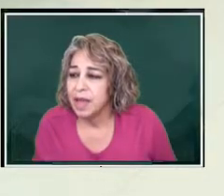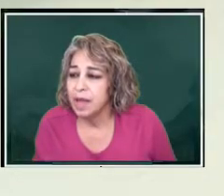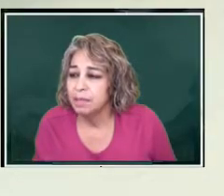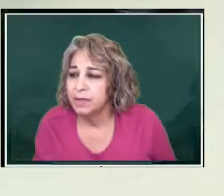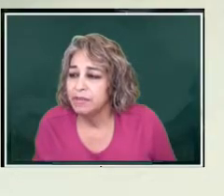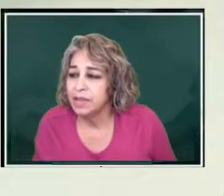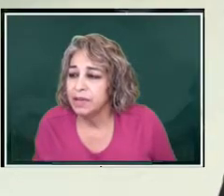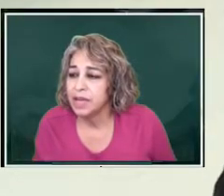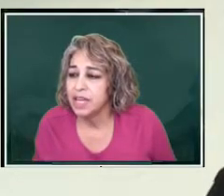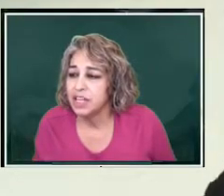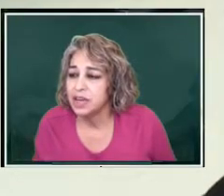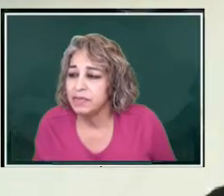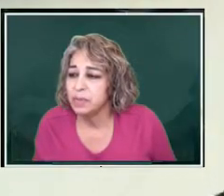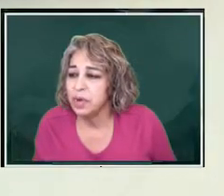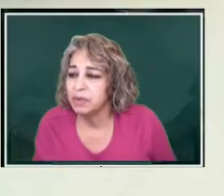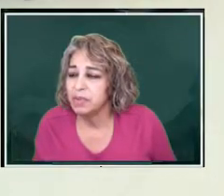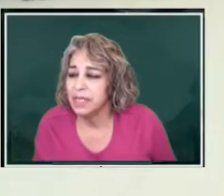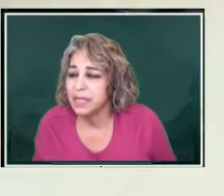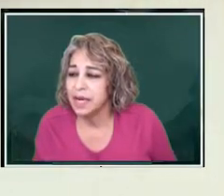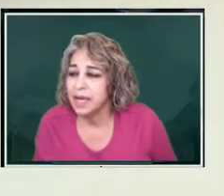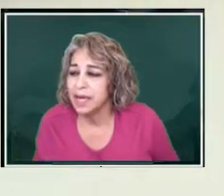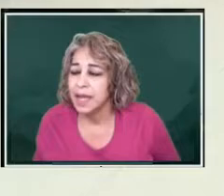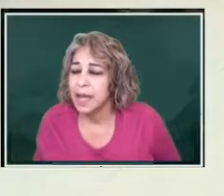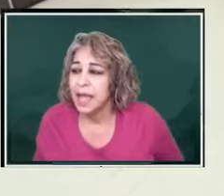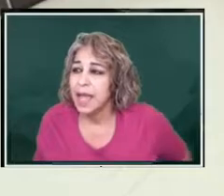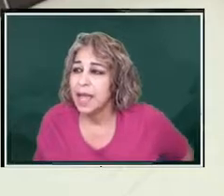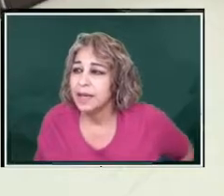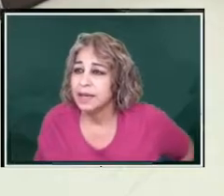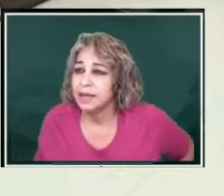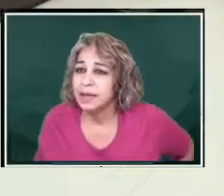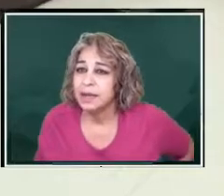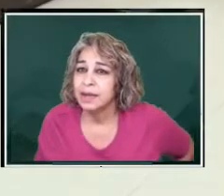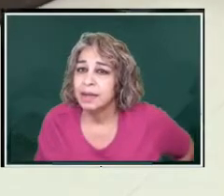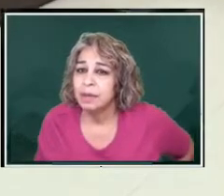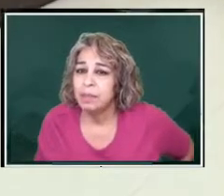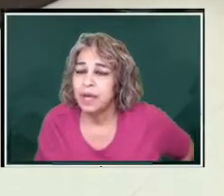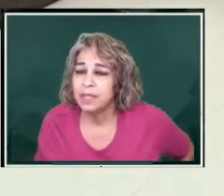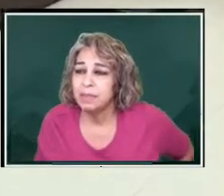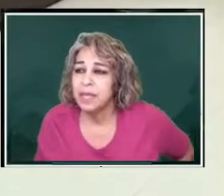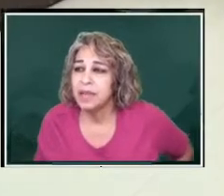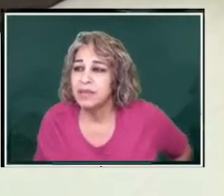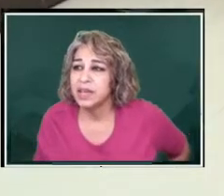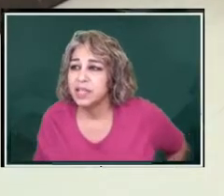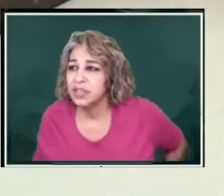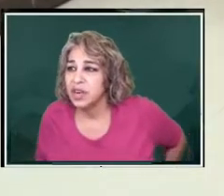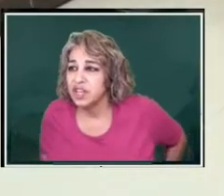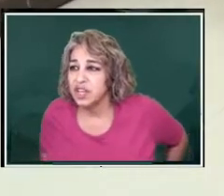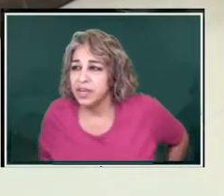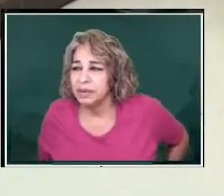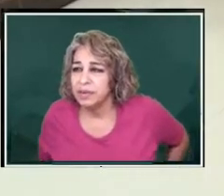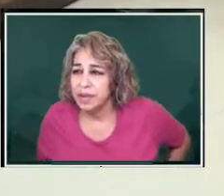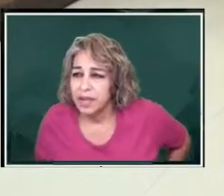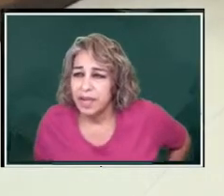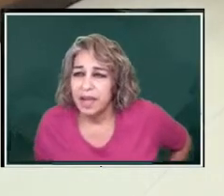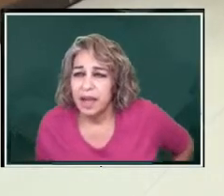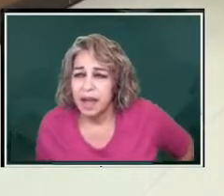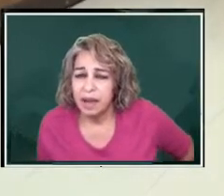The amplification of the Port of Mazatlán and the possibility of the construction